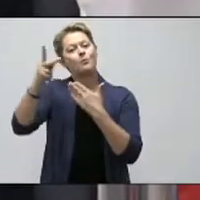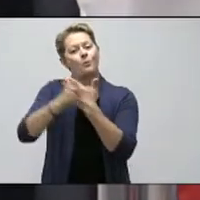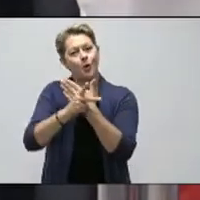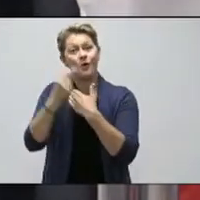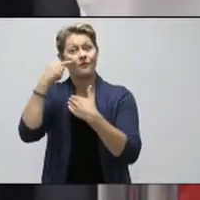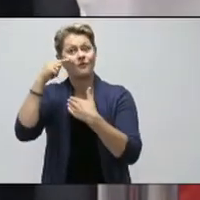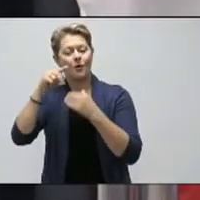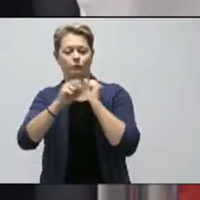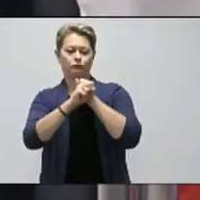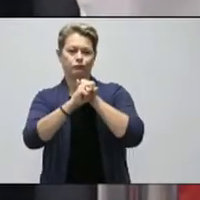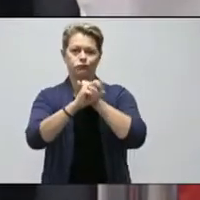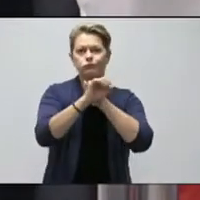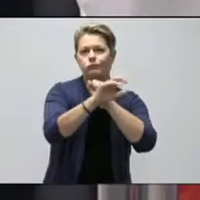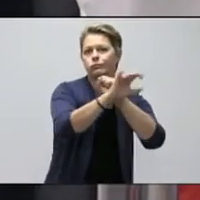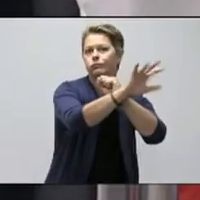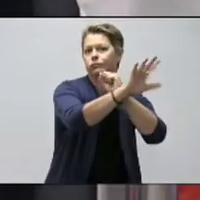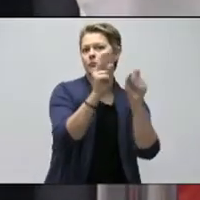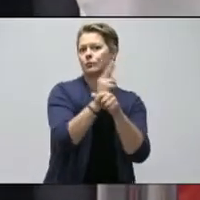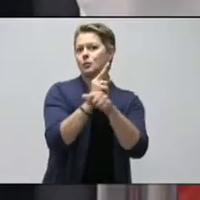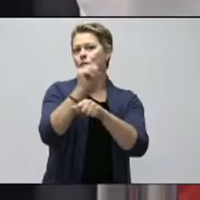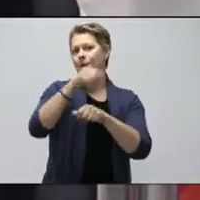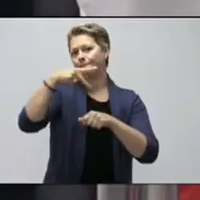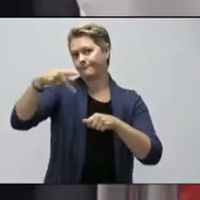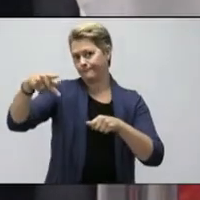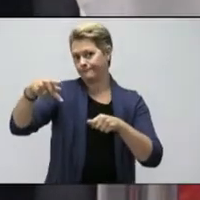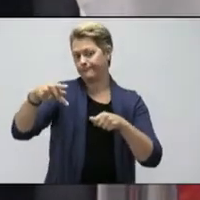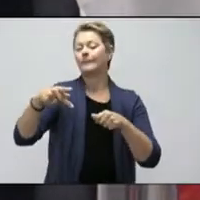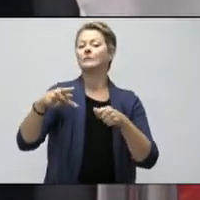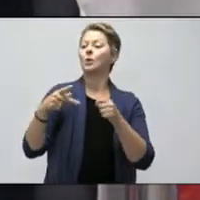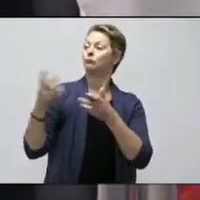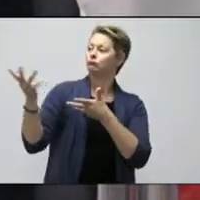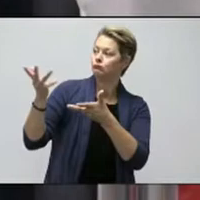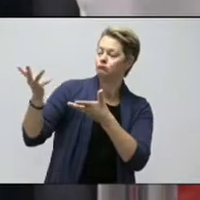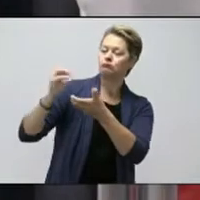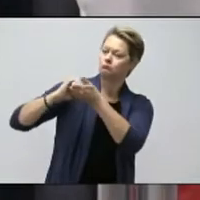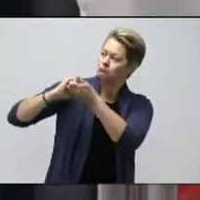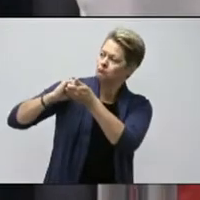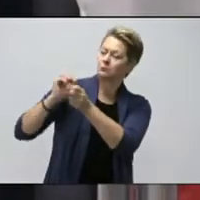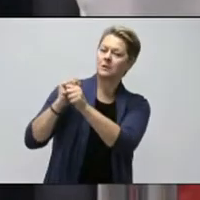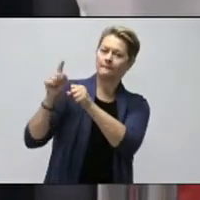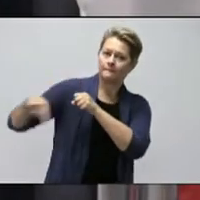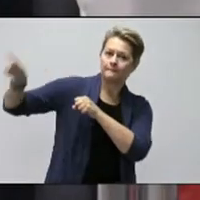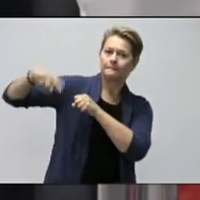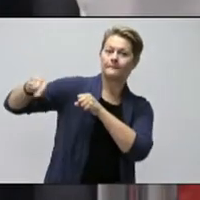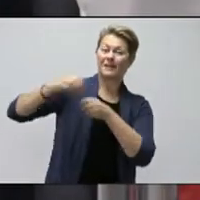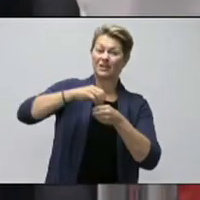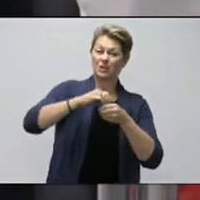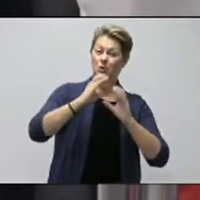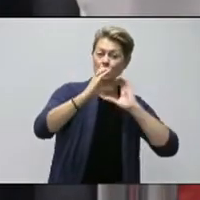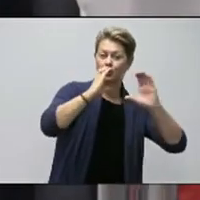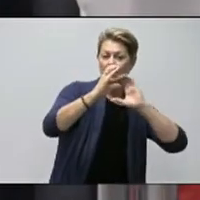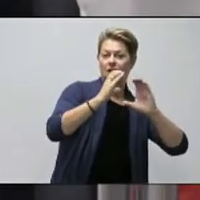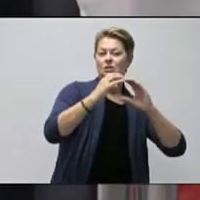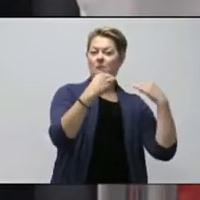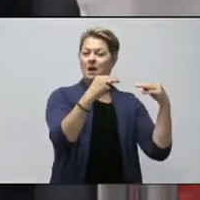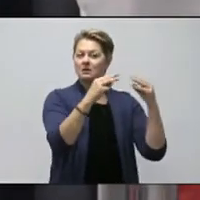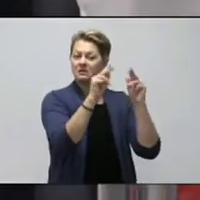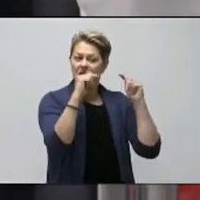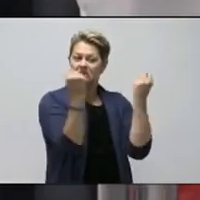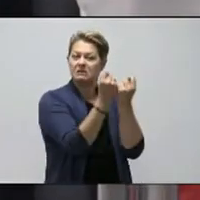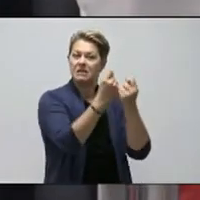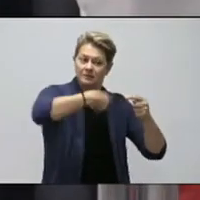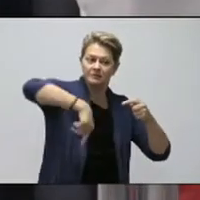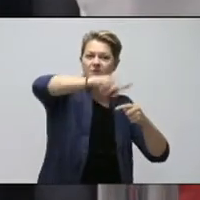to promote adoption and use of the app. So we're working with them. Our internal communications and marketing teams have also been